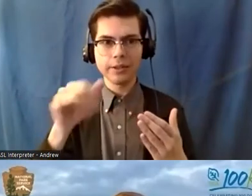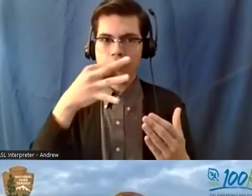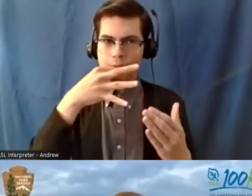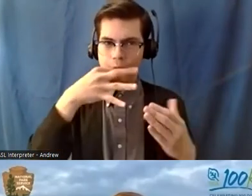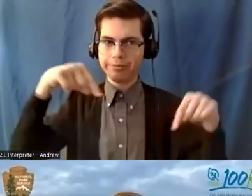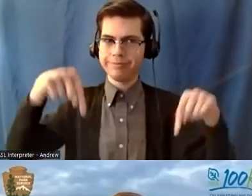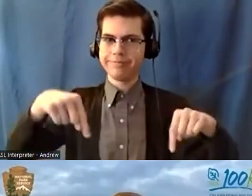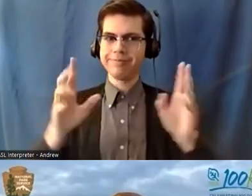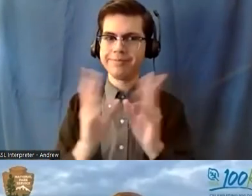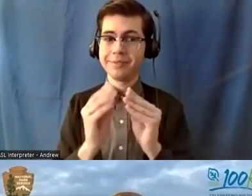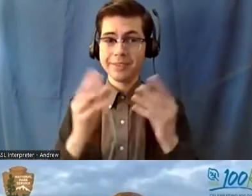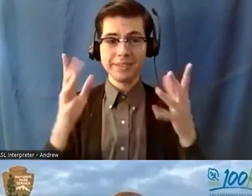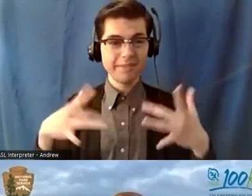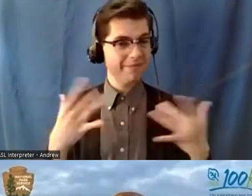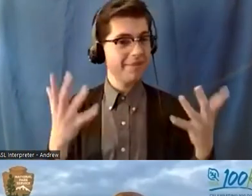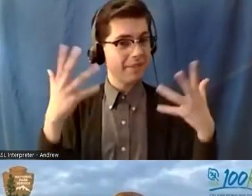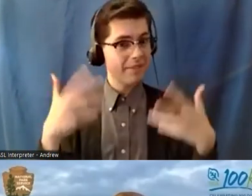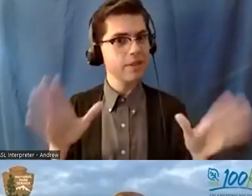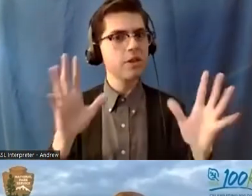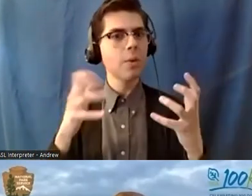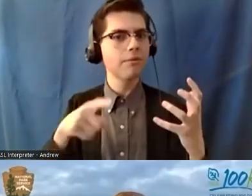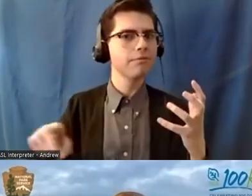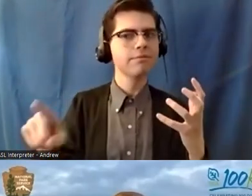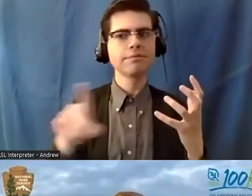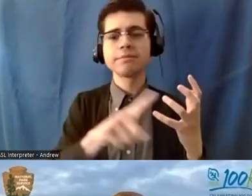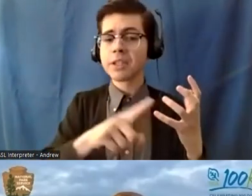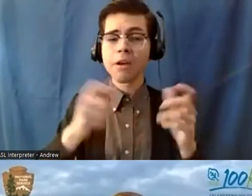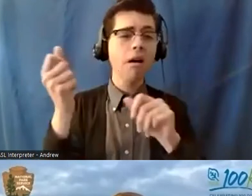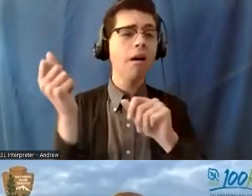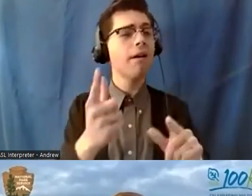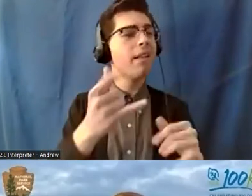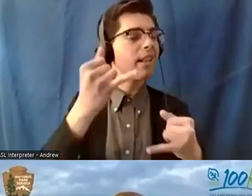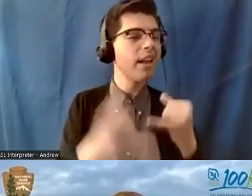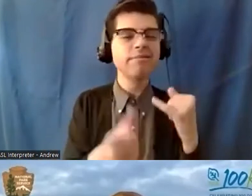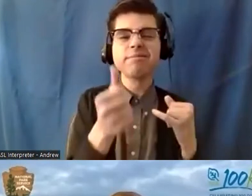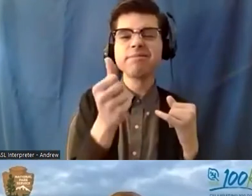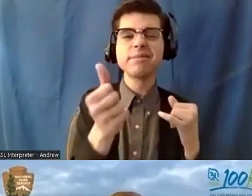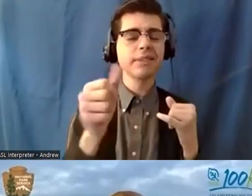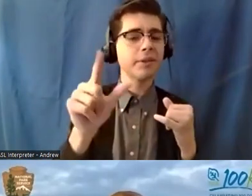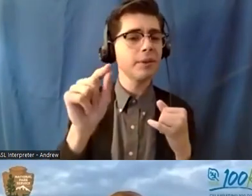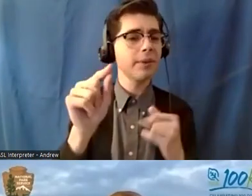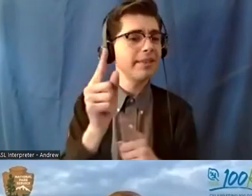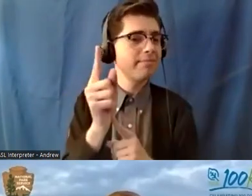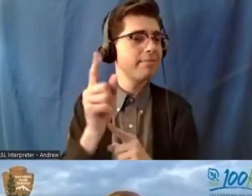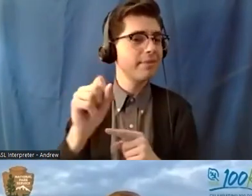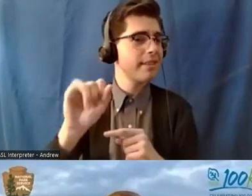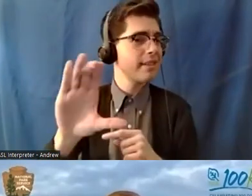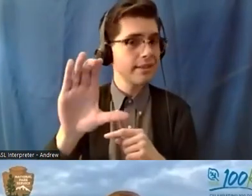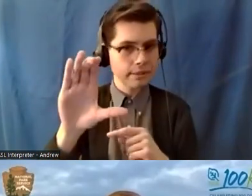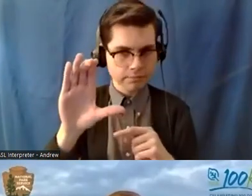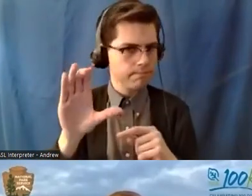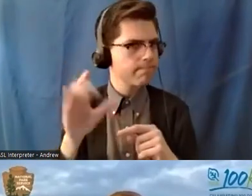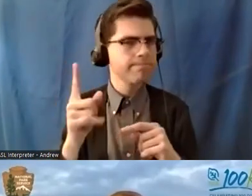event um and i now want like each speaker to give one last 10 to 20 seconds a tidbit of uh a final